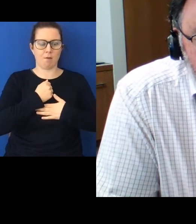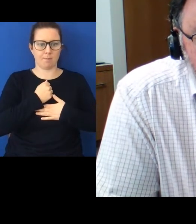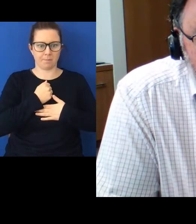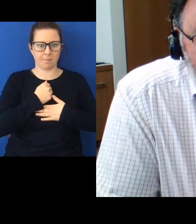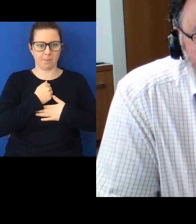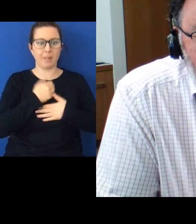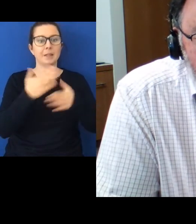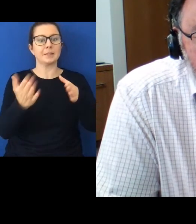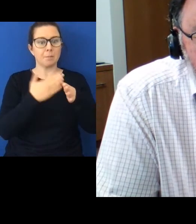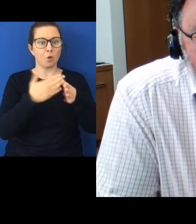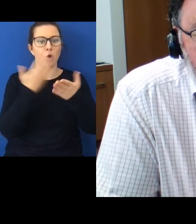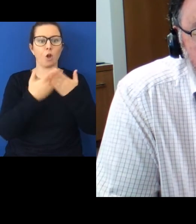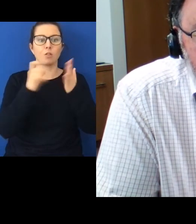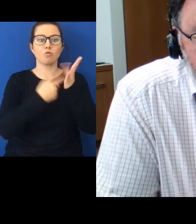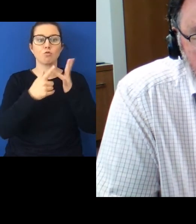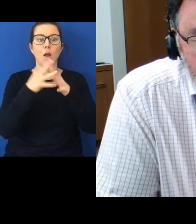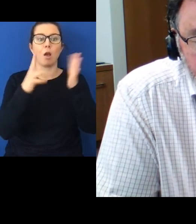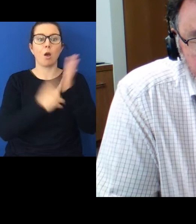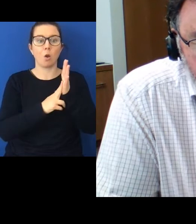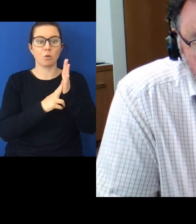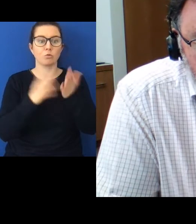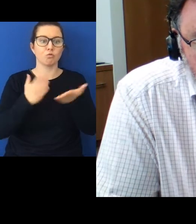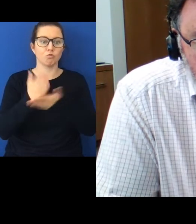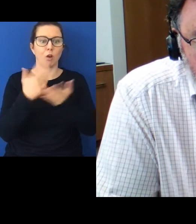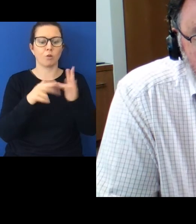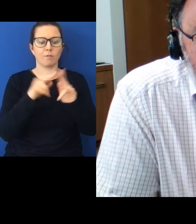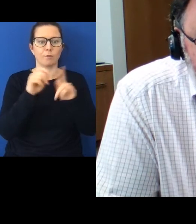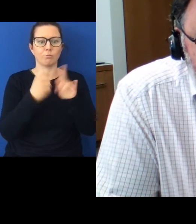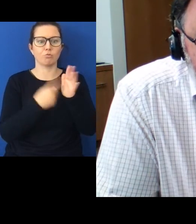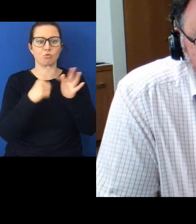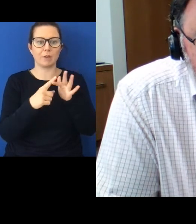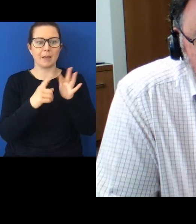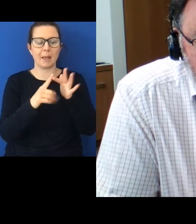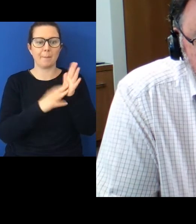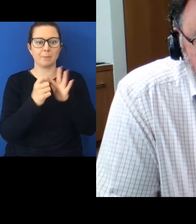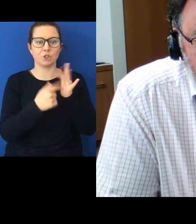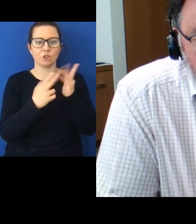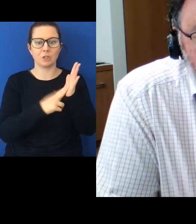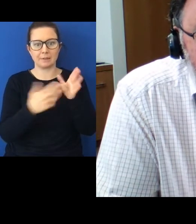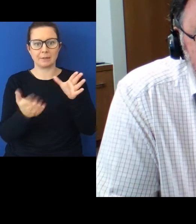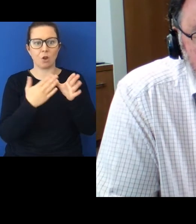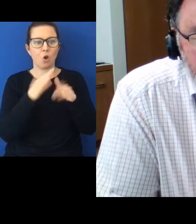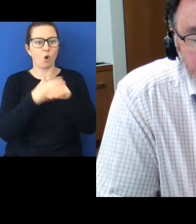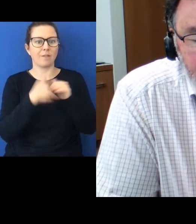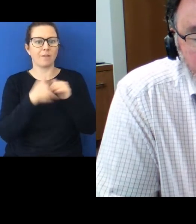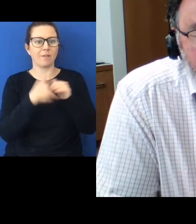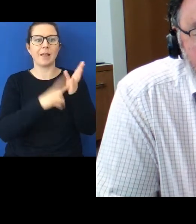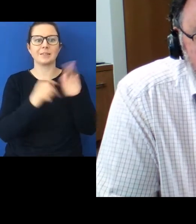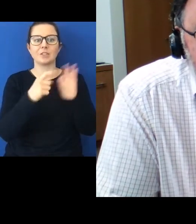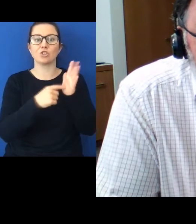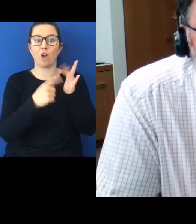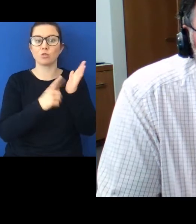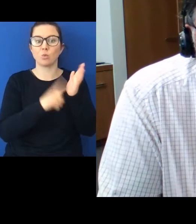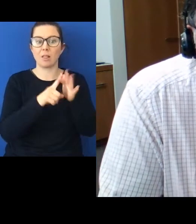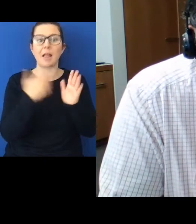Subject to the Crown's right of preemption over land titles. So, basically, a